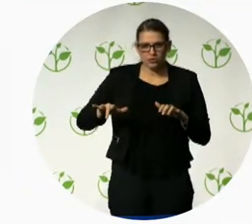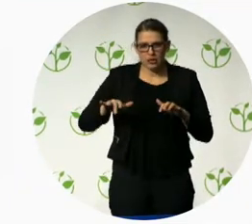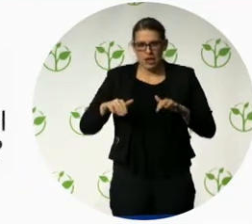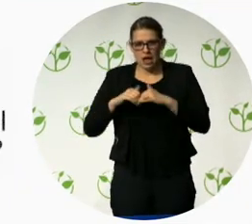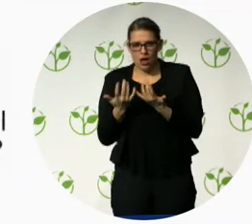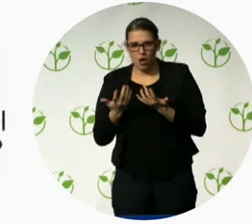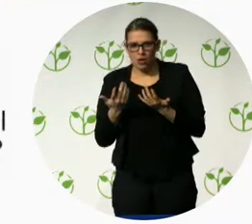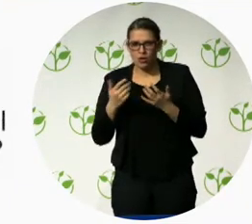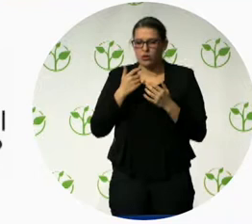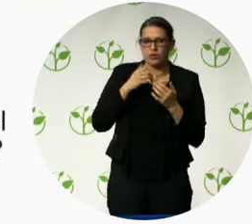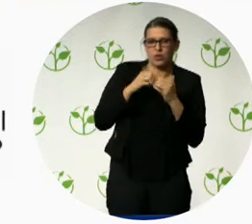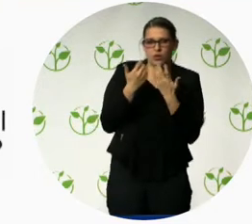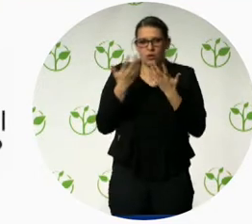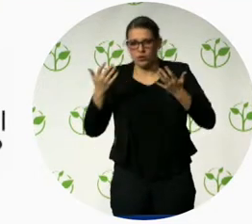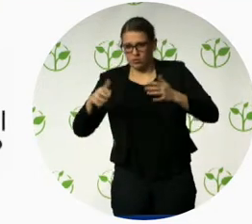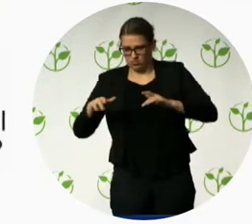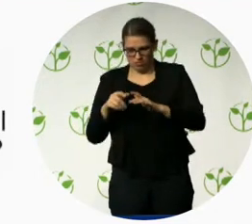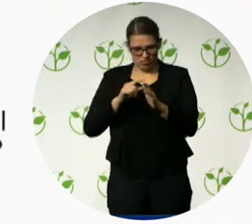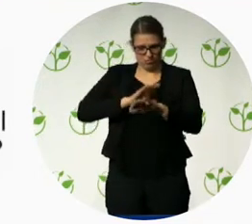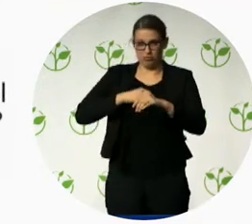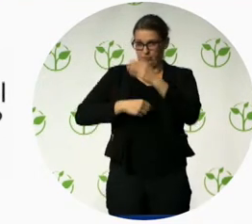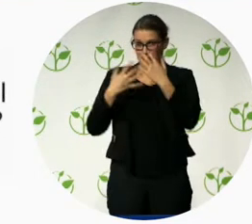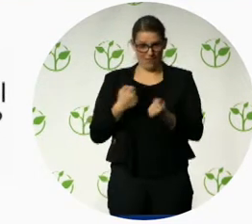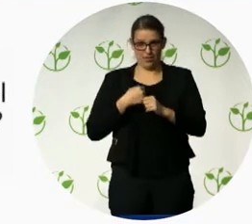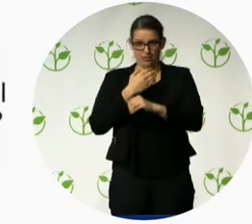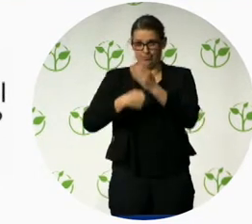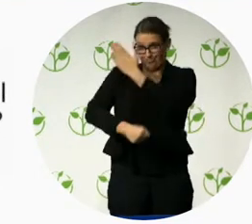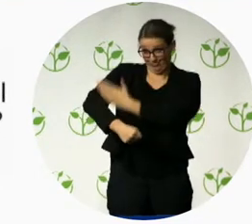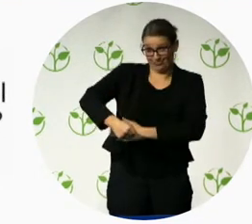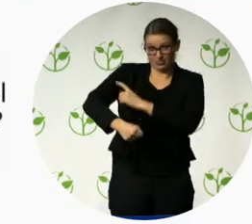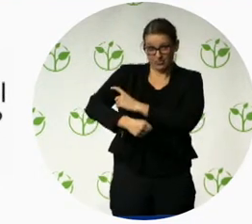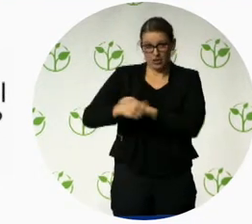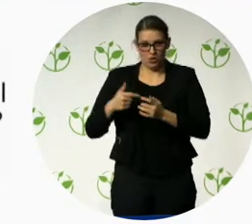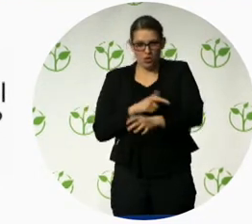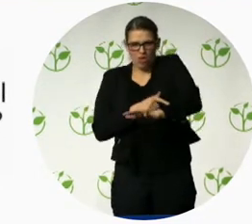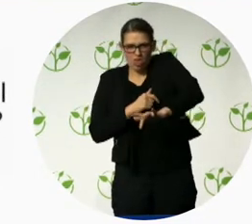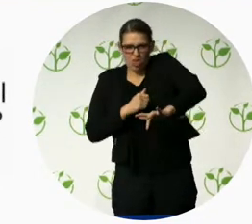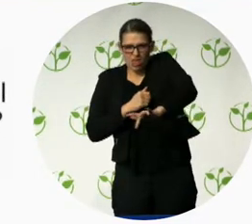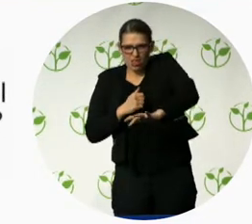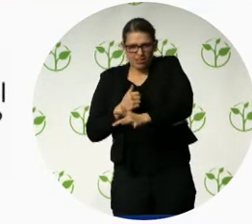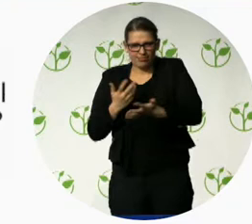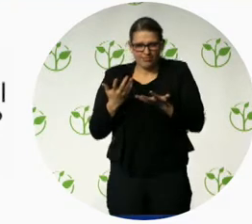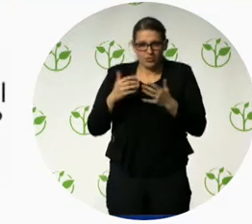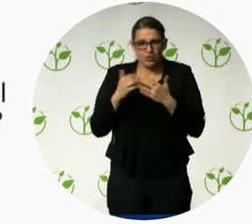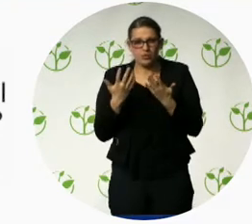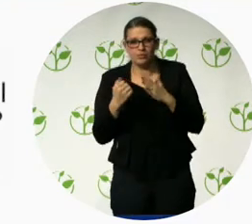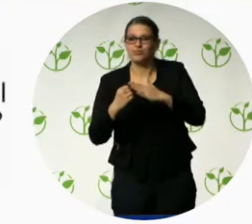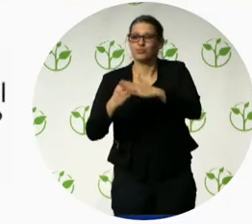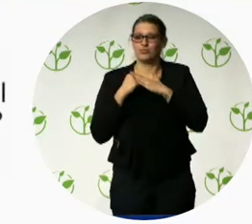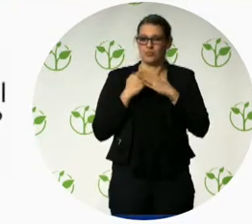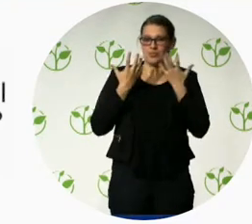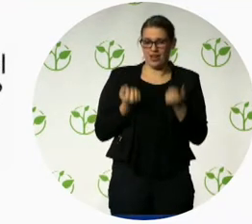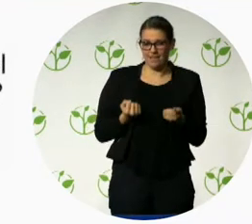type one-handed? If you all are on a Windows device and you hit the shift key five times, the right shift key five times, you turn sticky keys on.